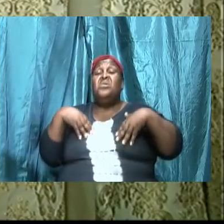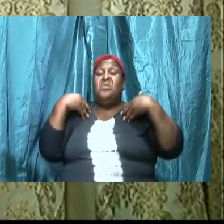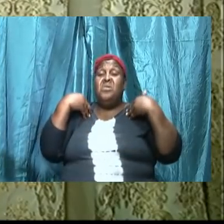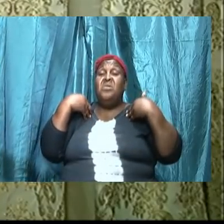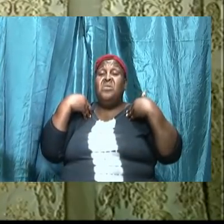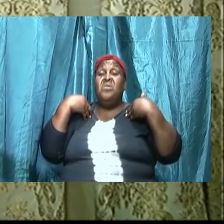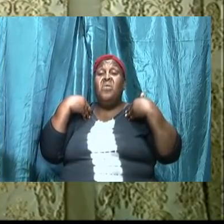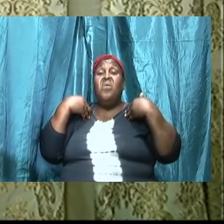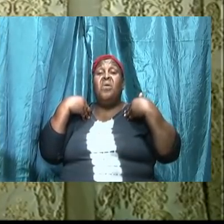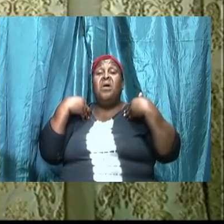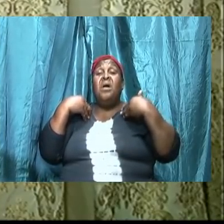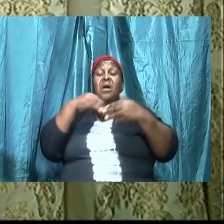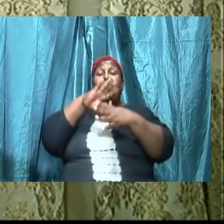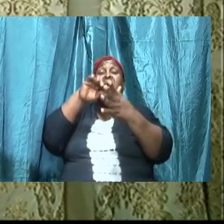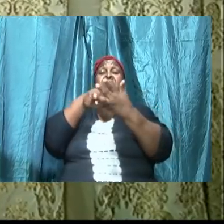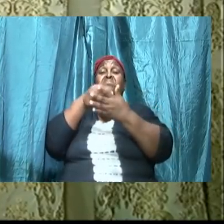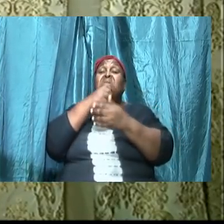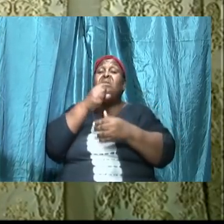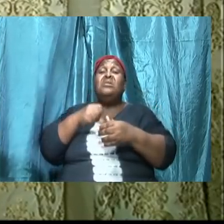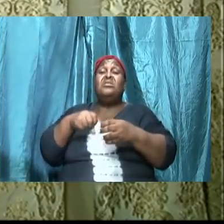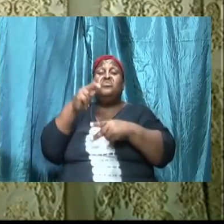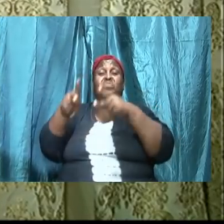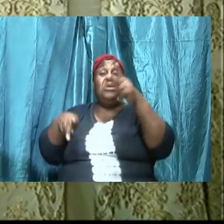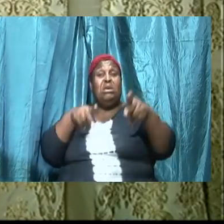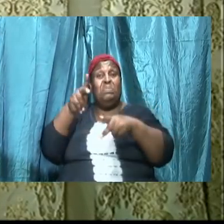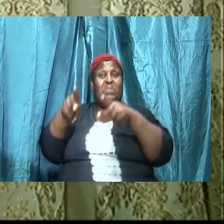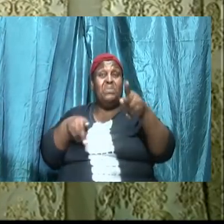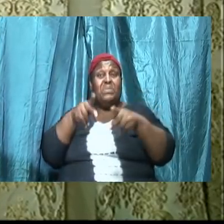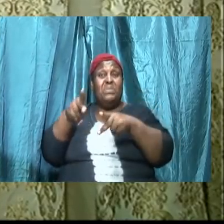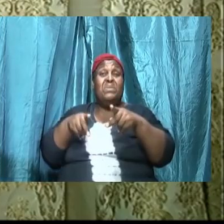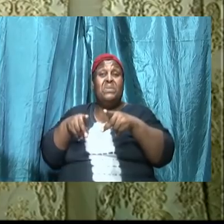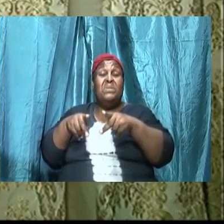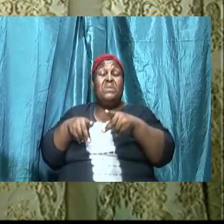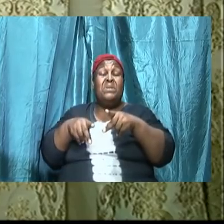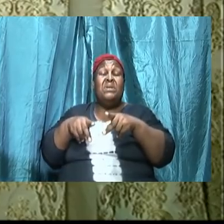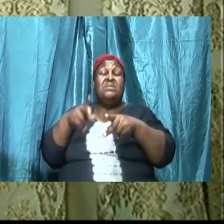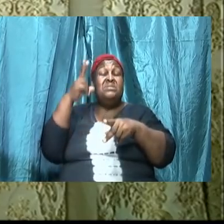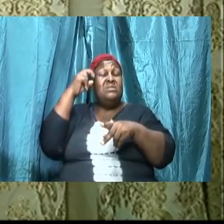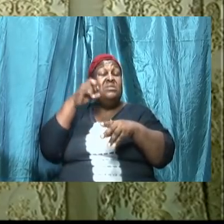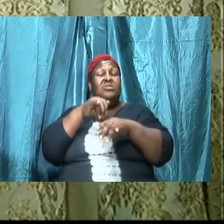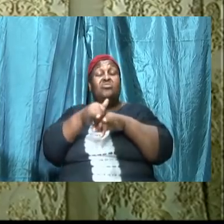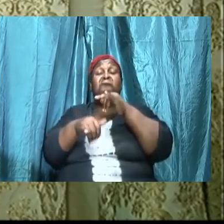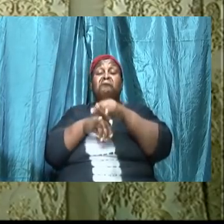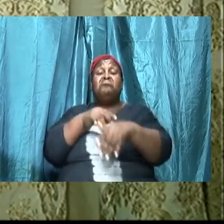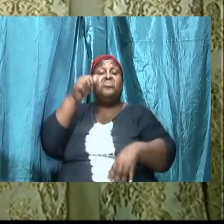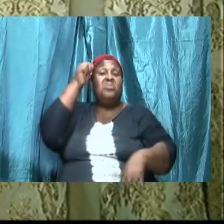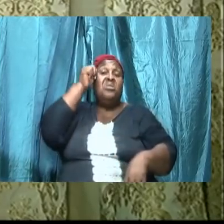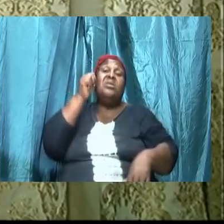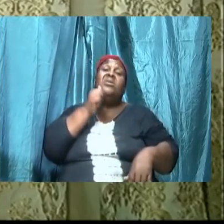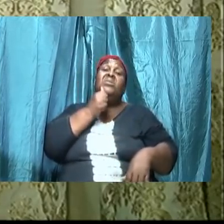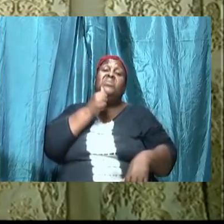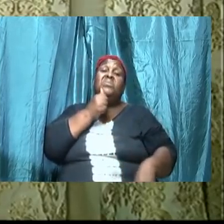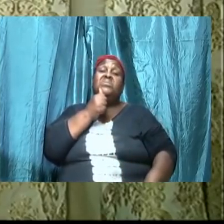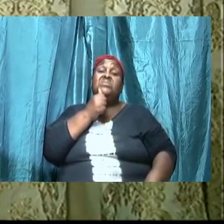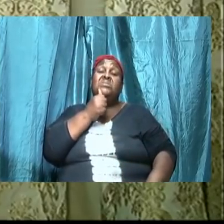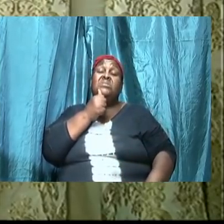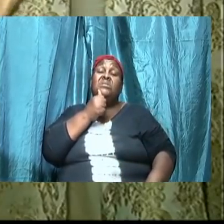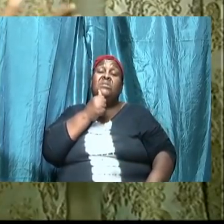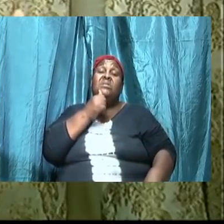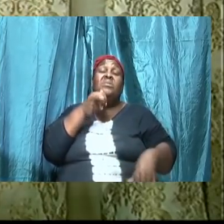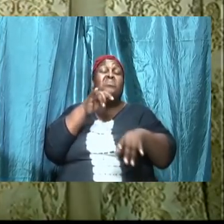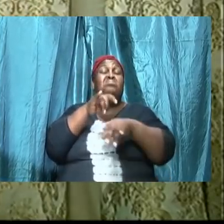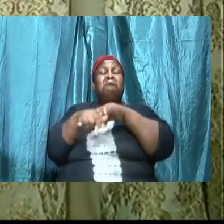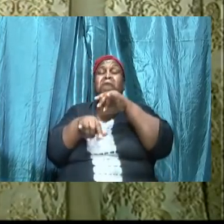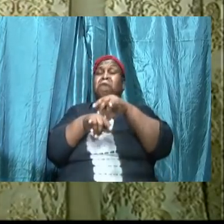middle age saints he has tricked our adult saints and we are tricked right